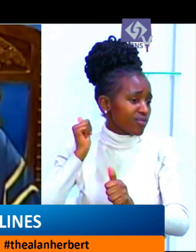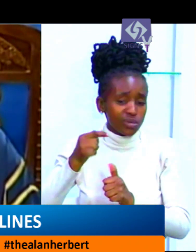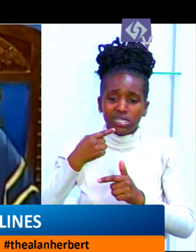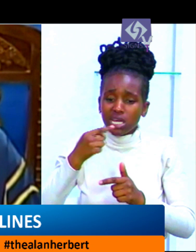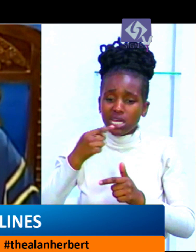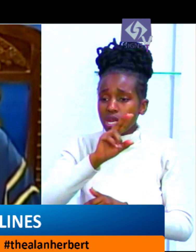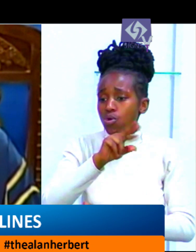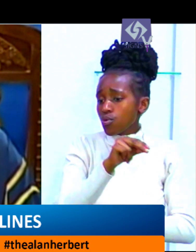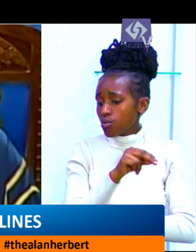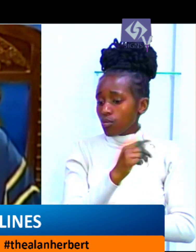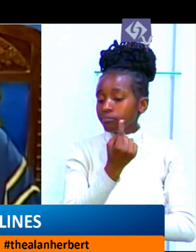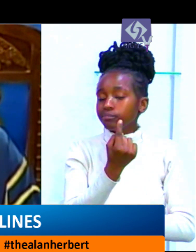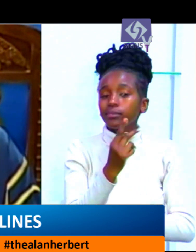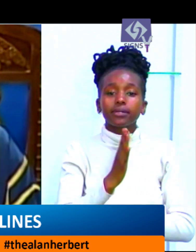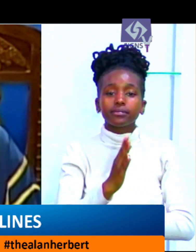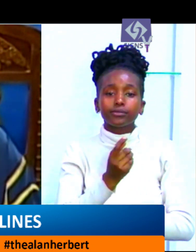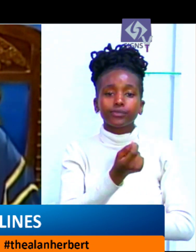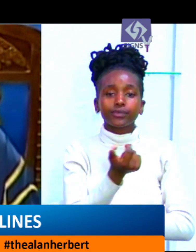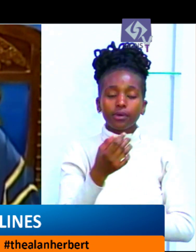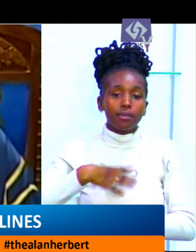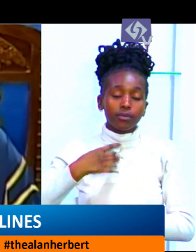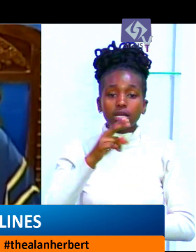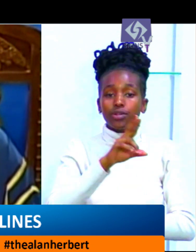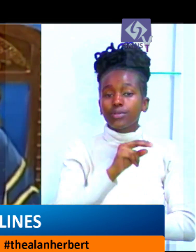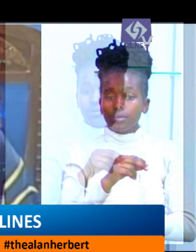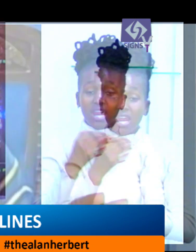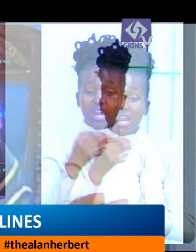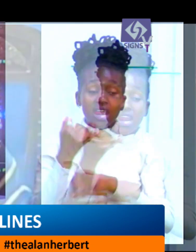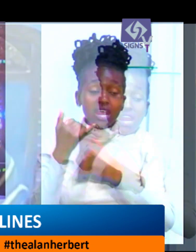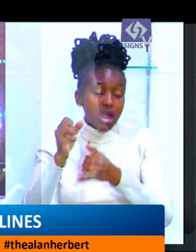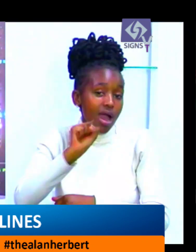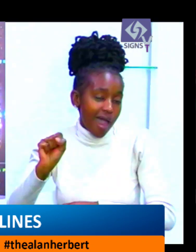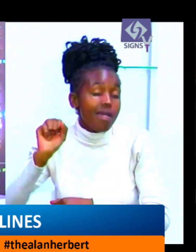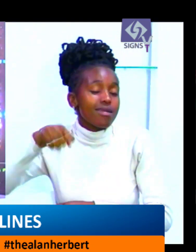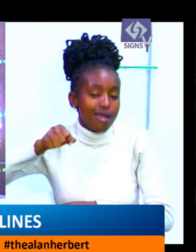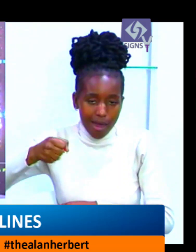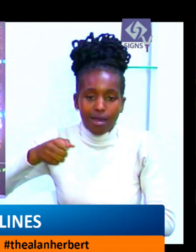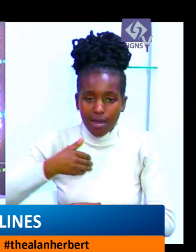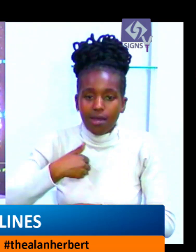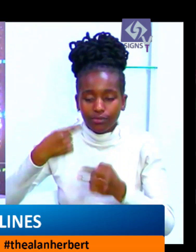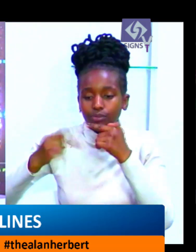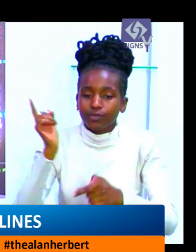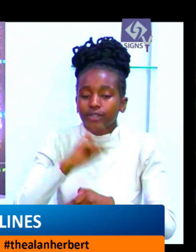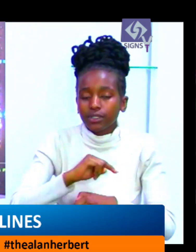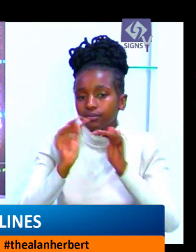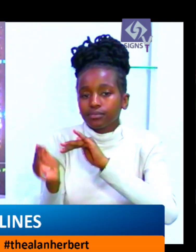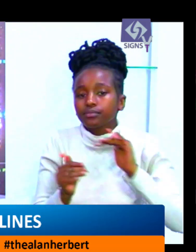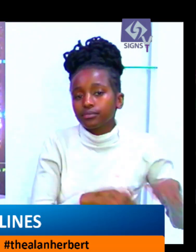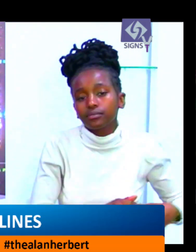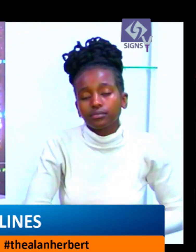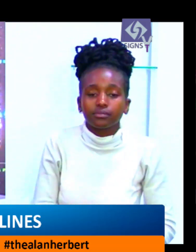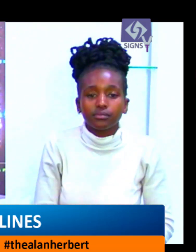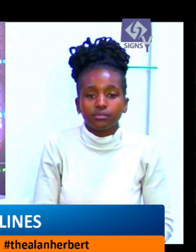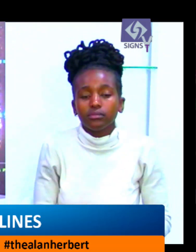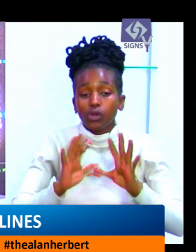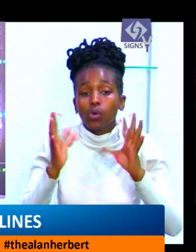to support it the ndc of which includes leaders from both kenya kwanzaa coalition and azimula moja 60 days